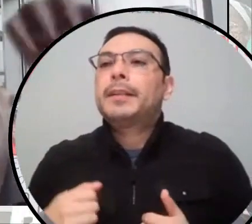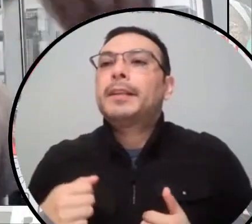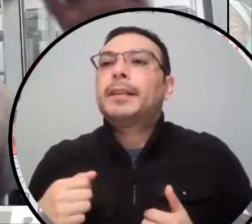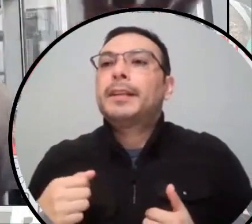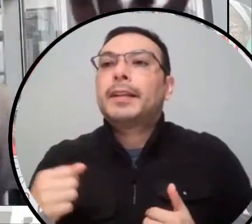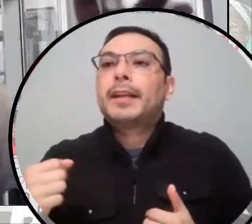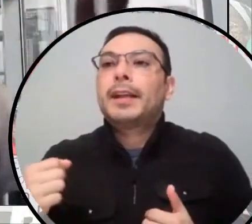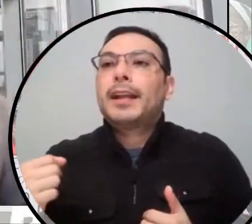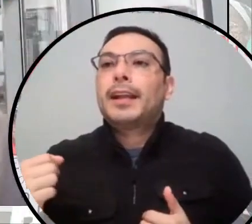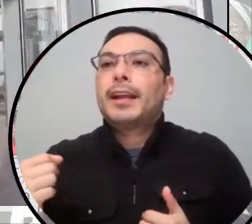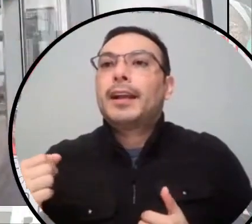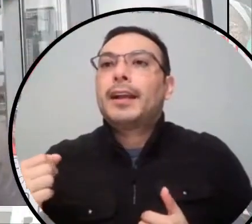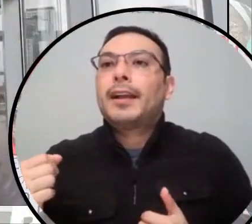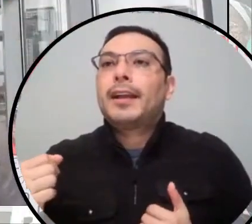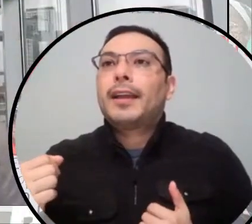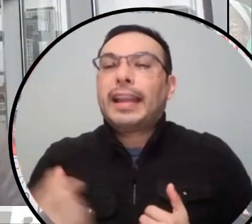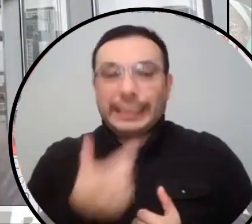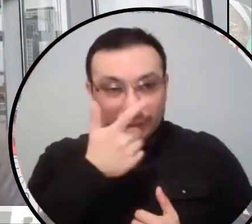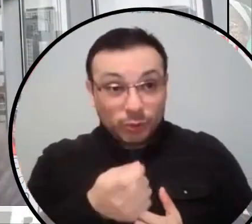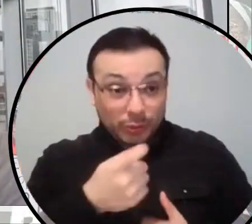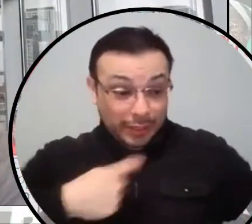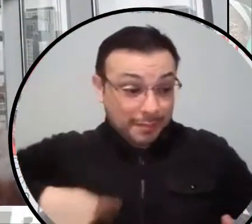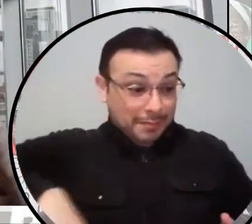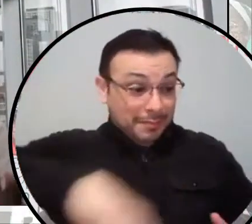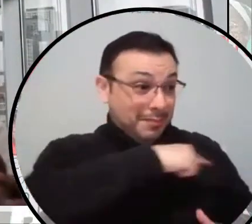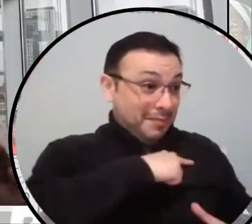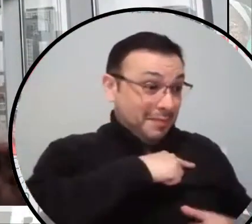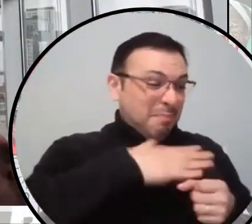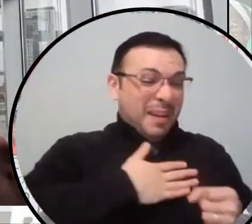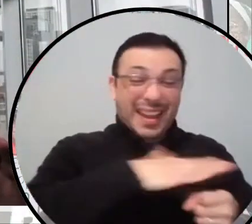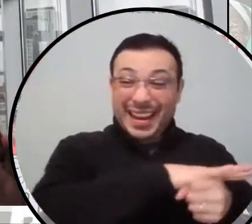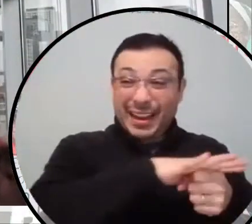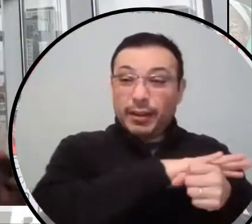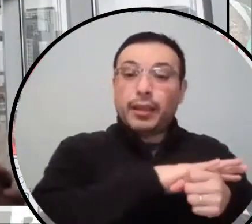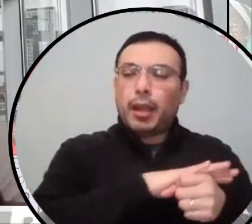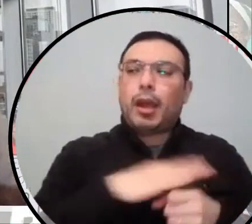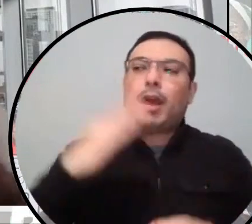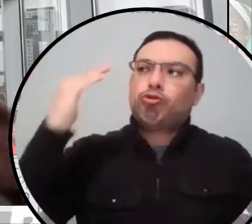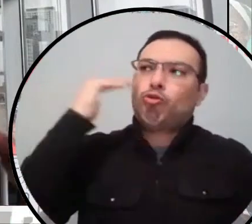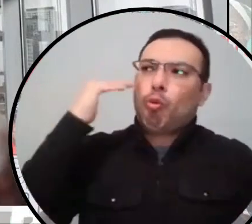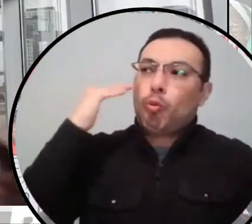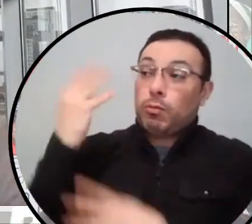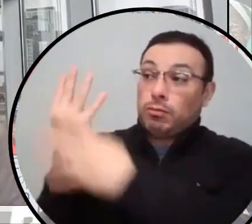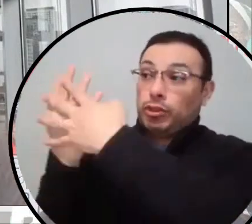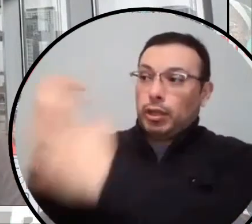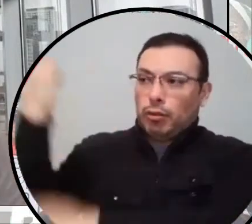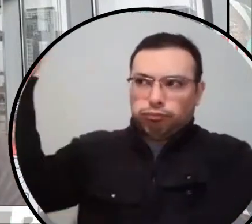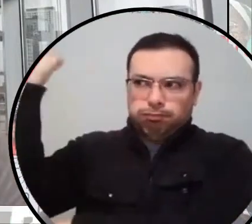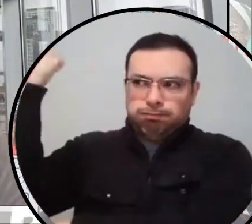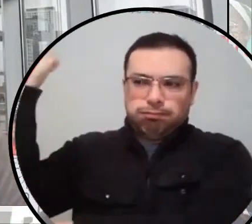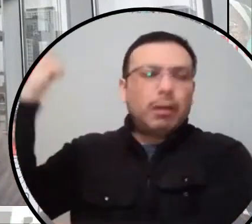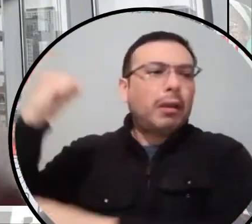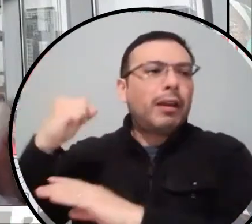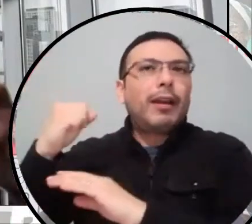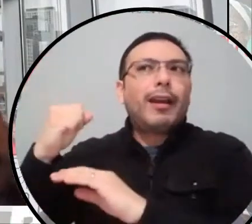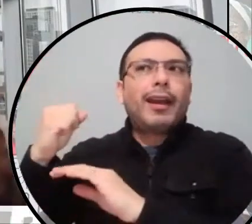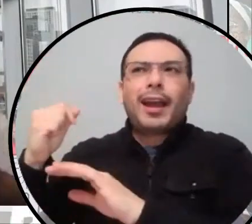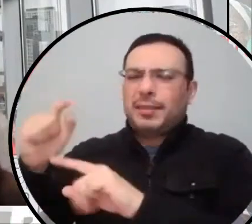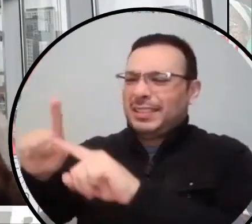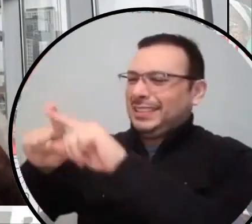word, a place that we could depend to always be there. And then when I thought about abolition and, you know, before I sort of, you know, uh,